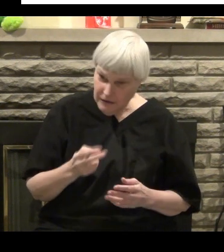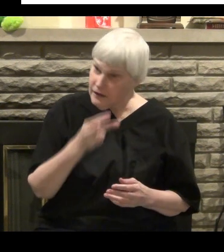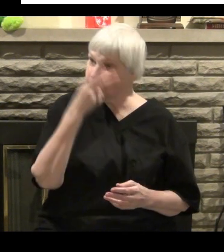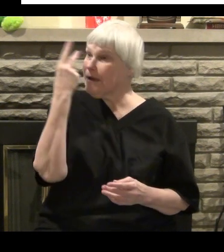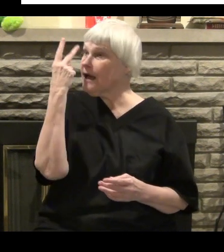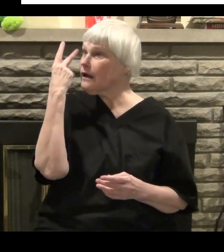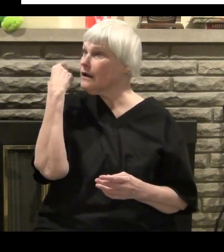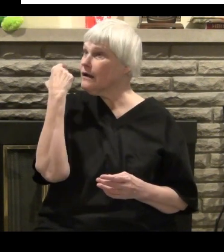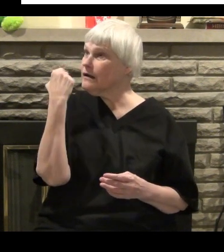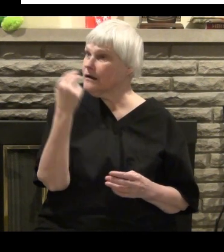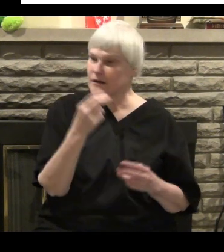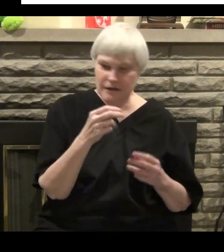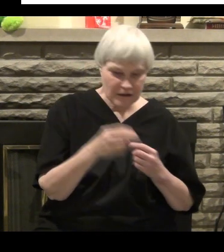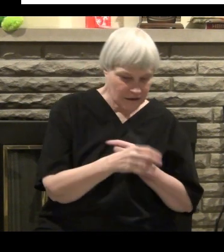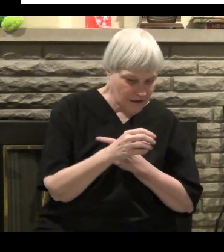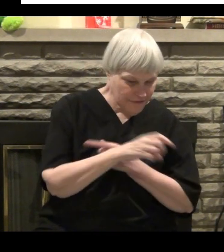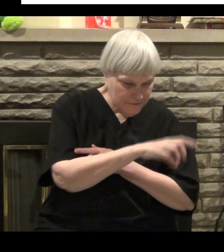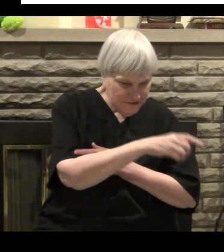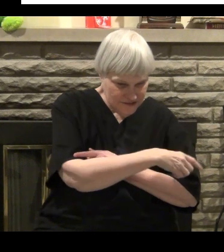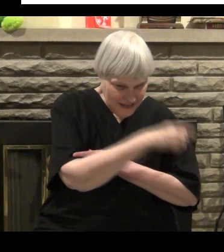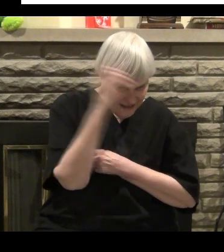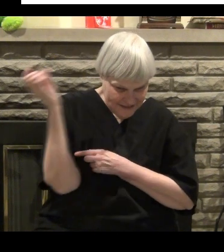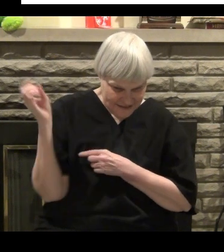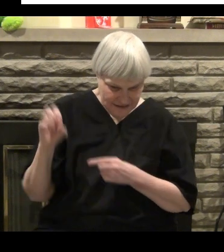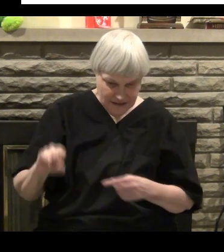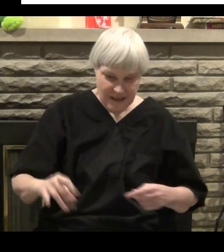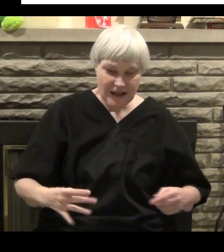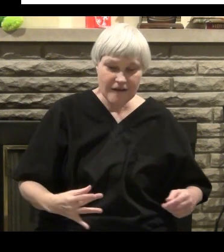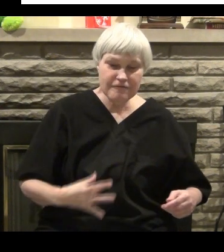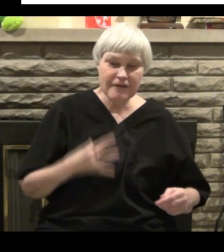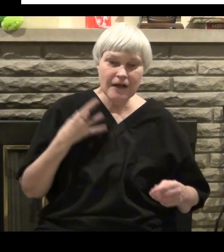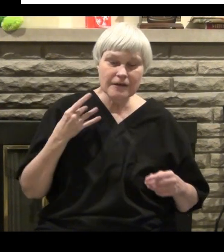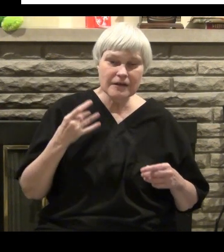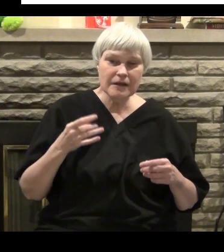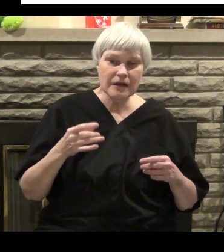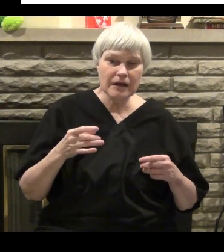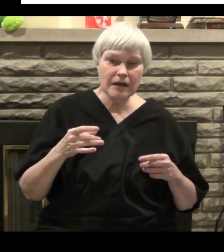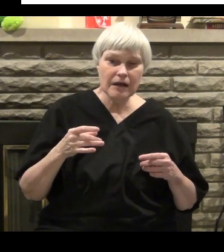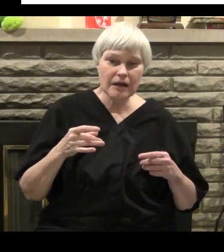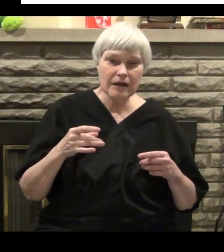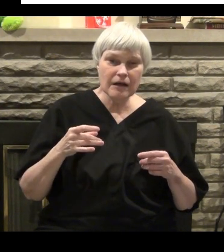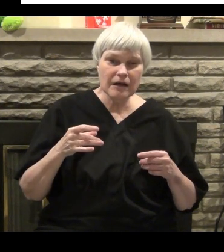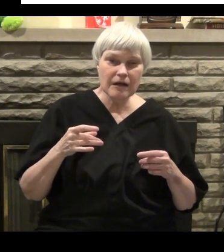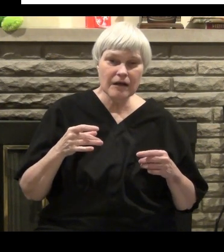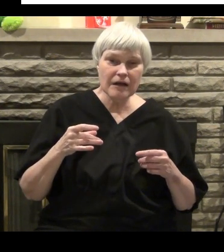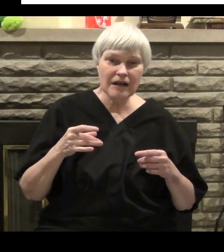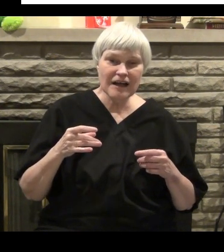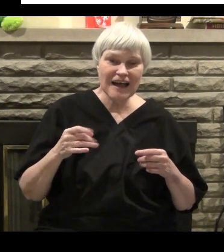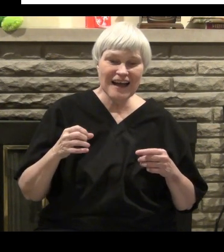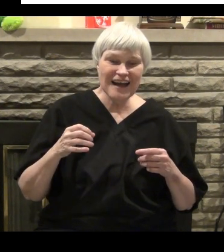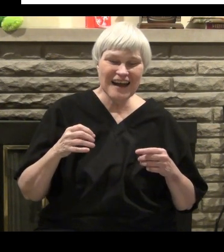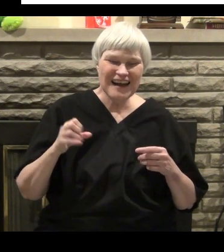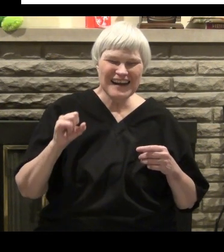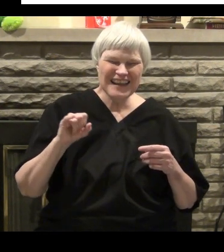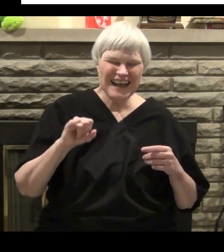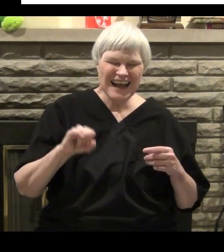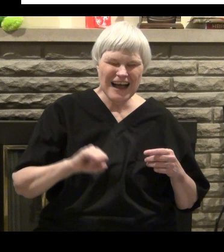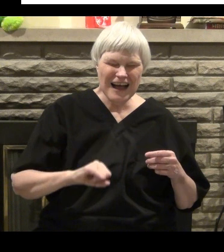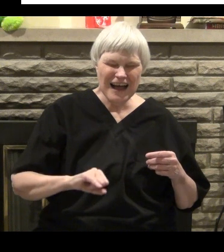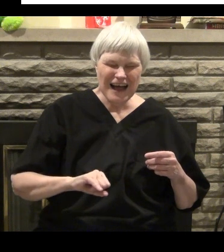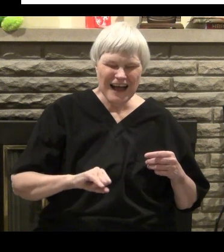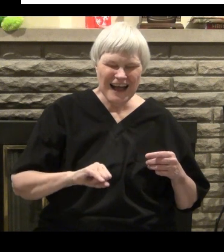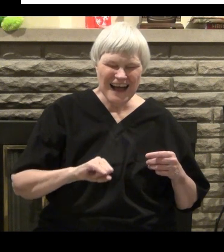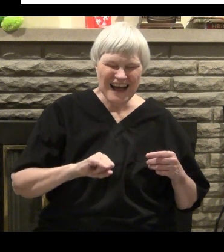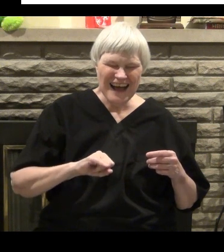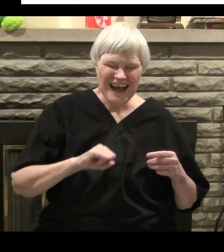And that tells me something about things now, especially looking back on those days that even though I felt like I